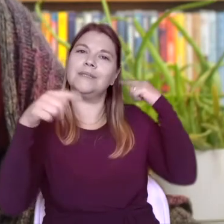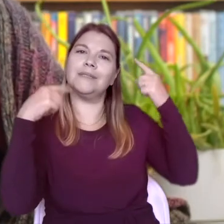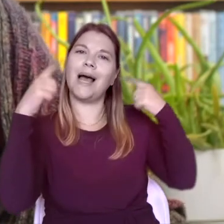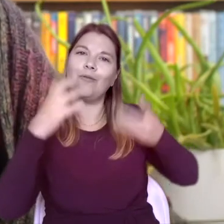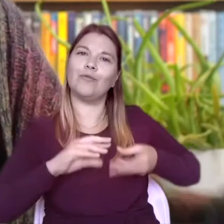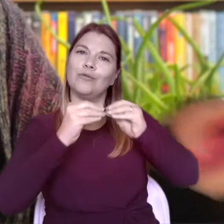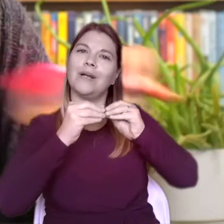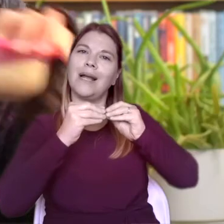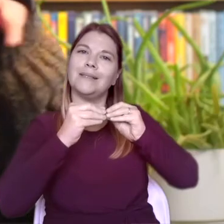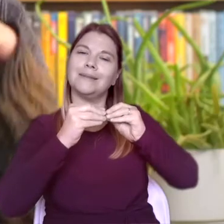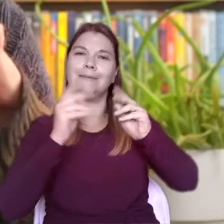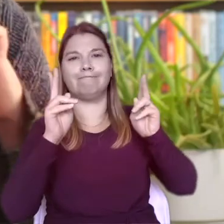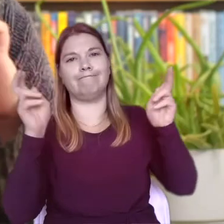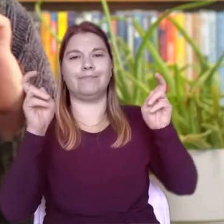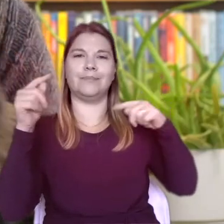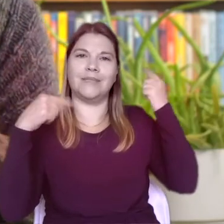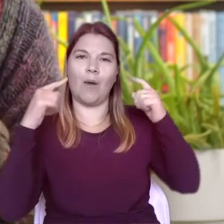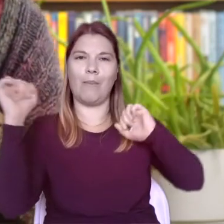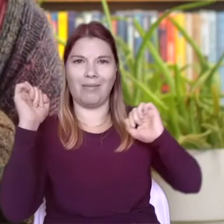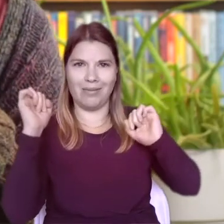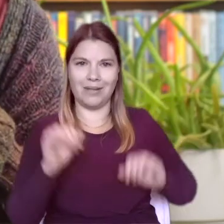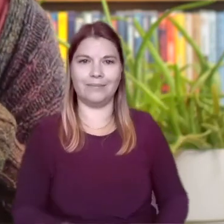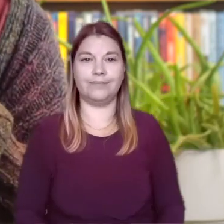Next up, my shaker box.